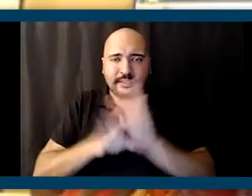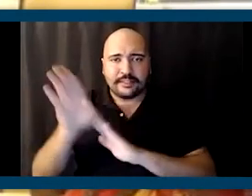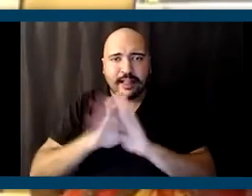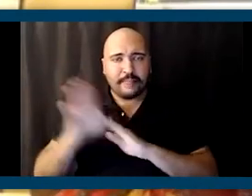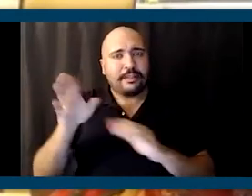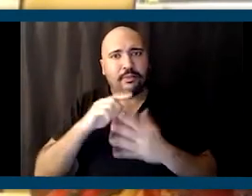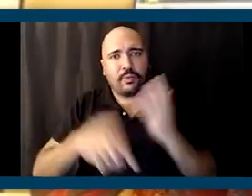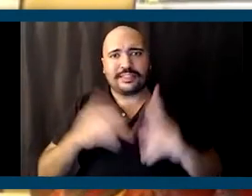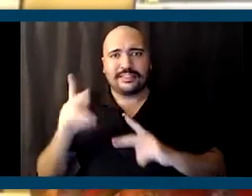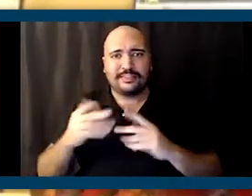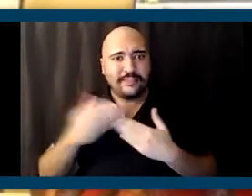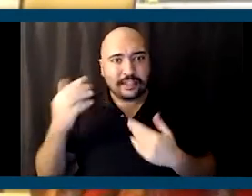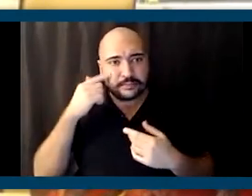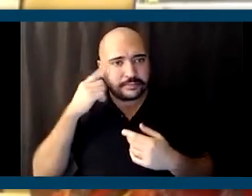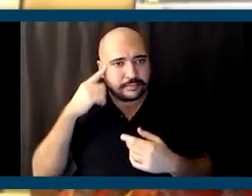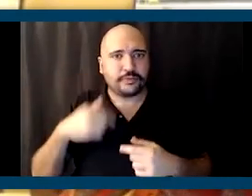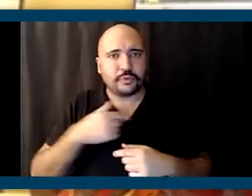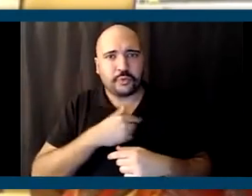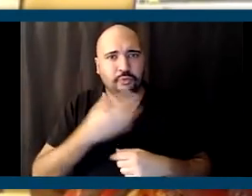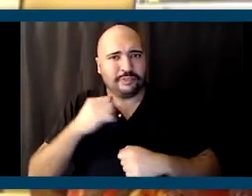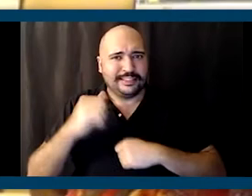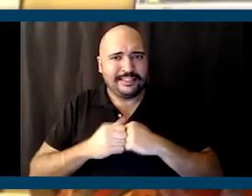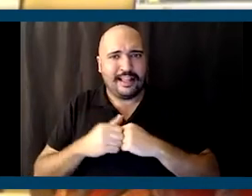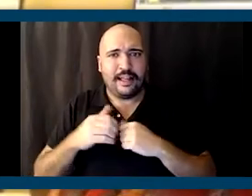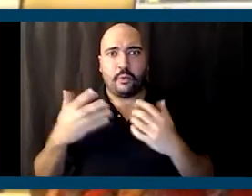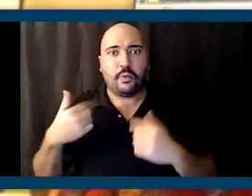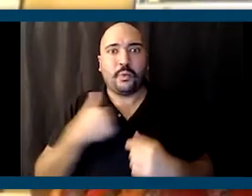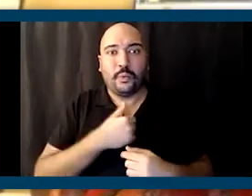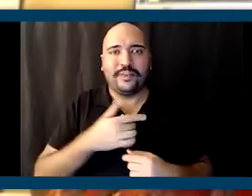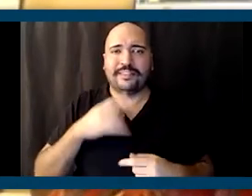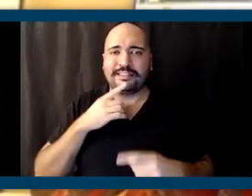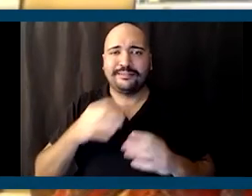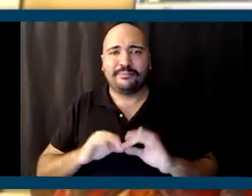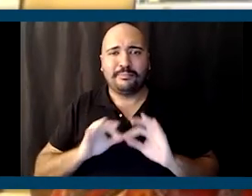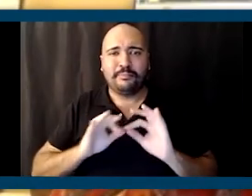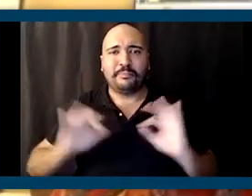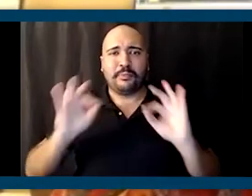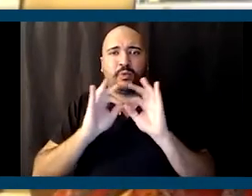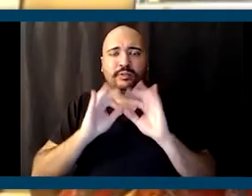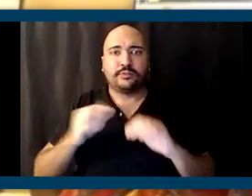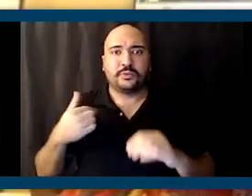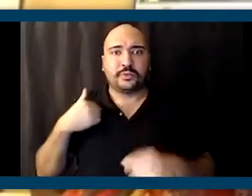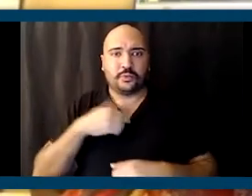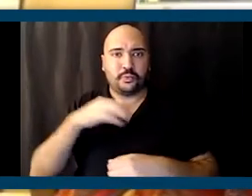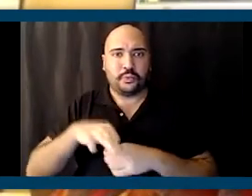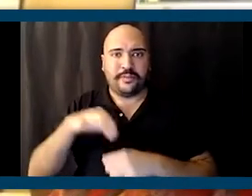kinds of things. And so we're pretty solid on what we think is important. And when we vote, we vote almost in block